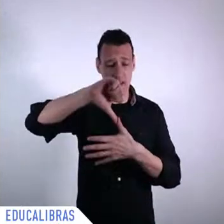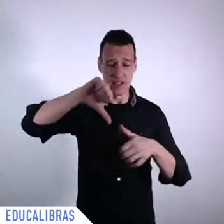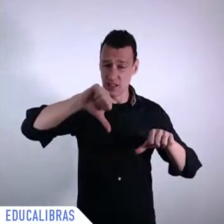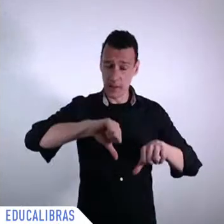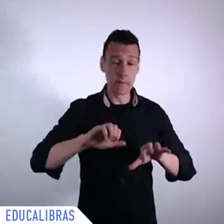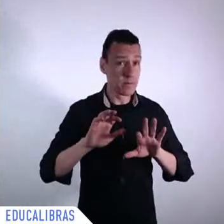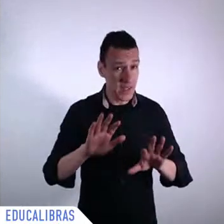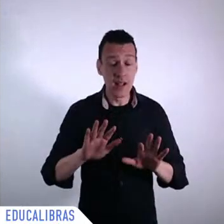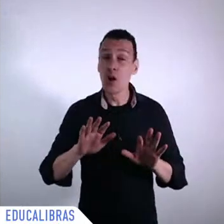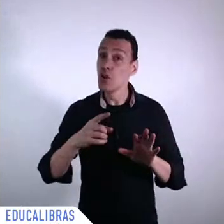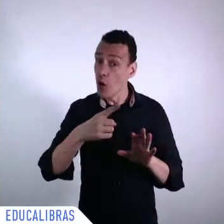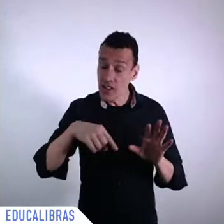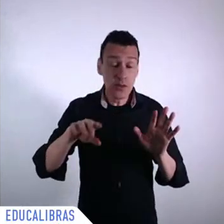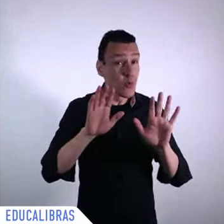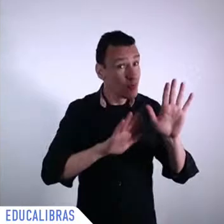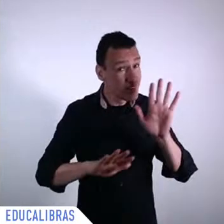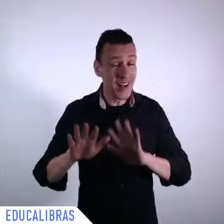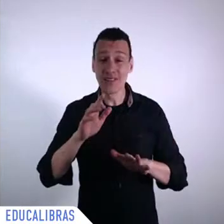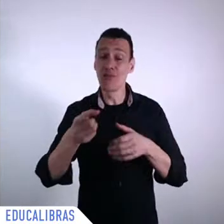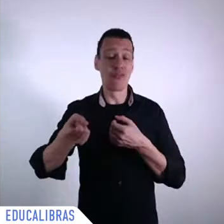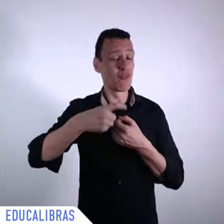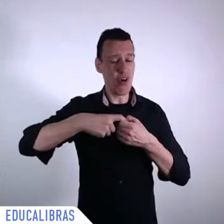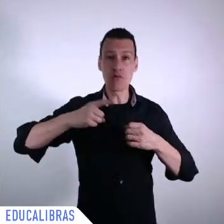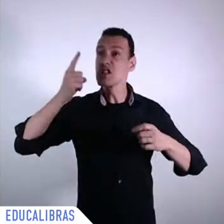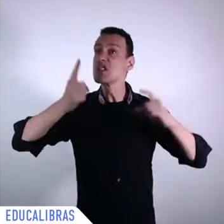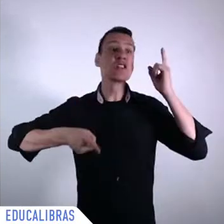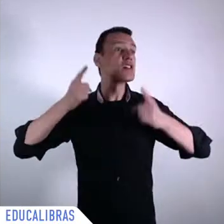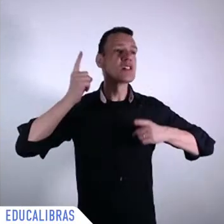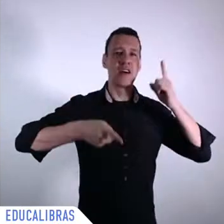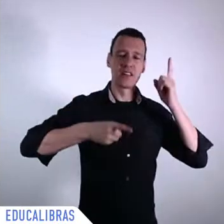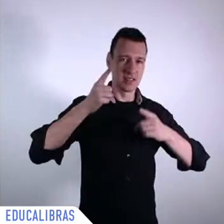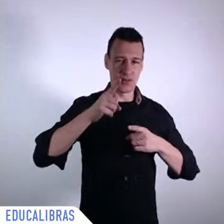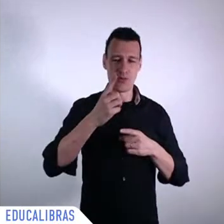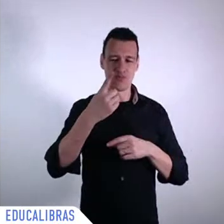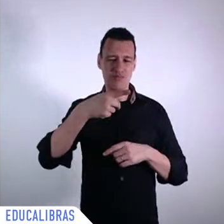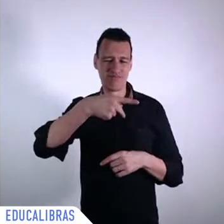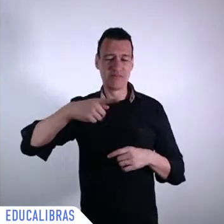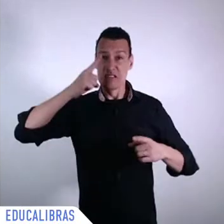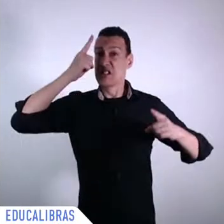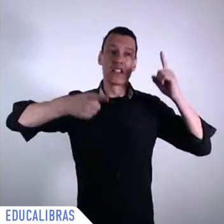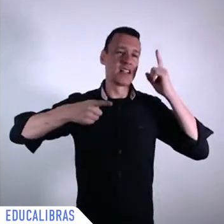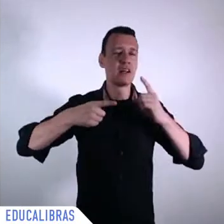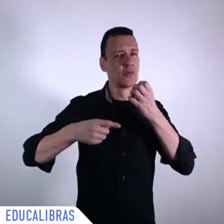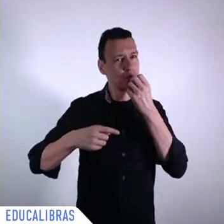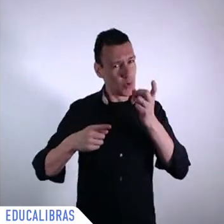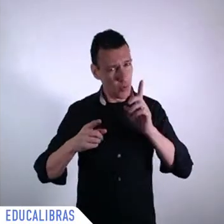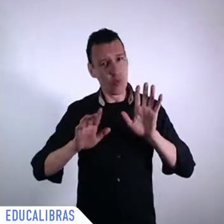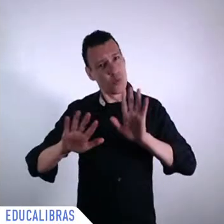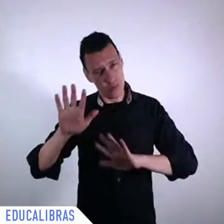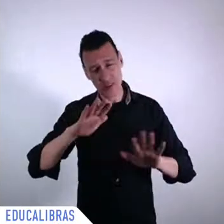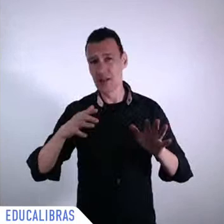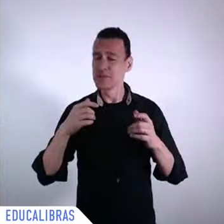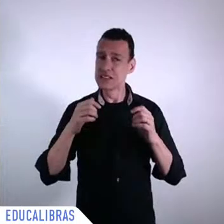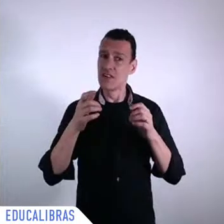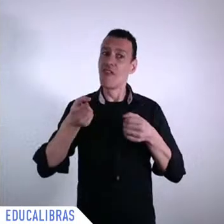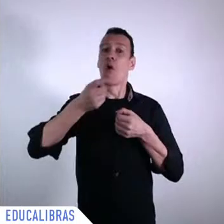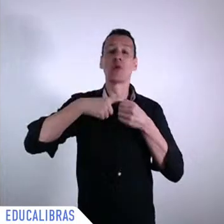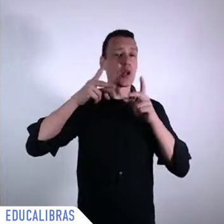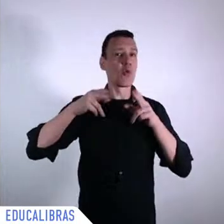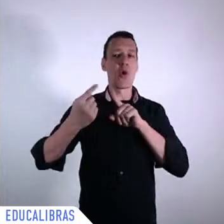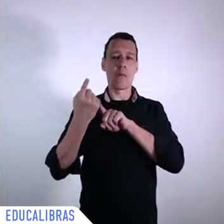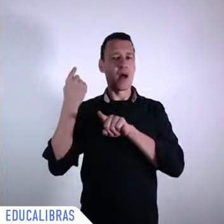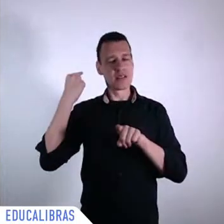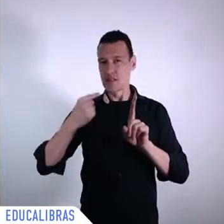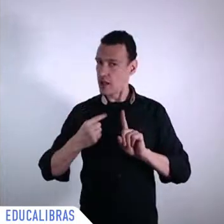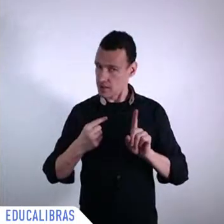starting Monday there is a very important meeting in Latin America the period of session